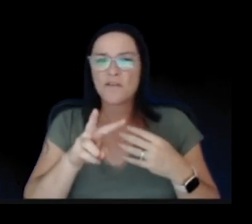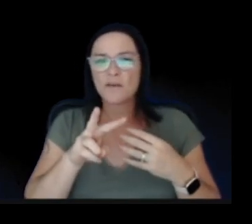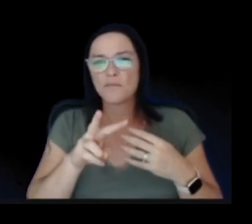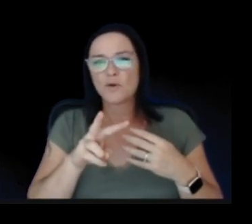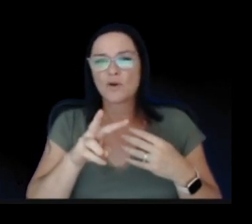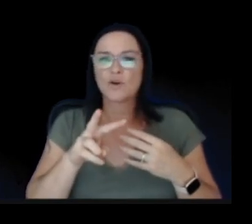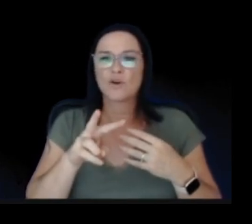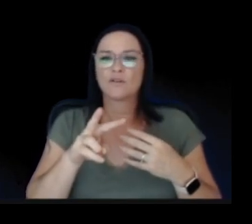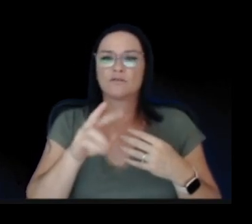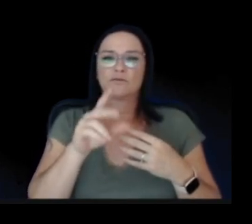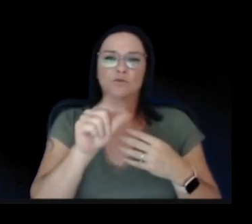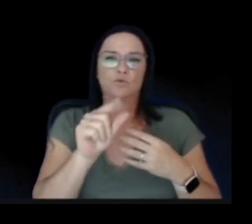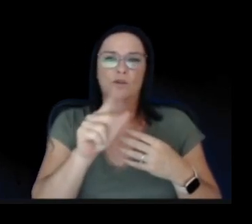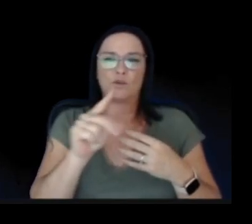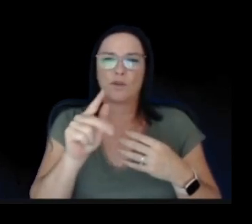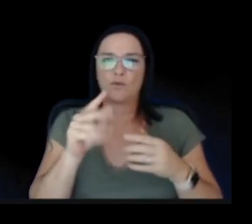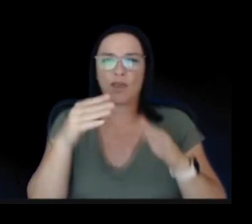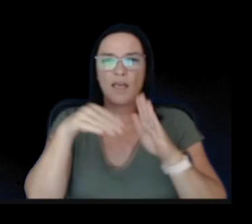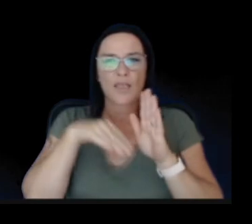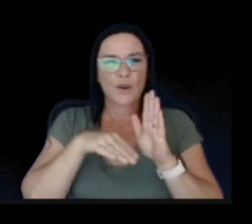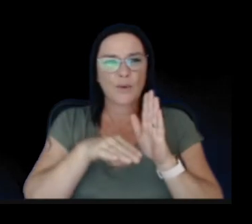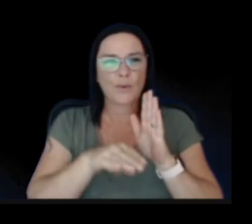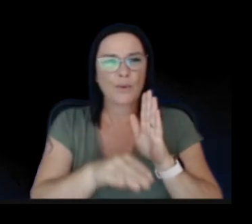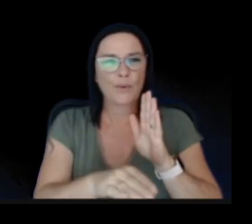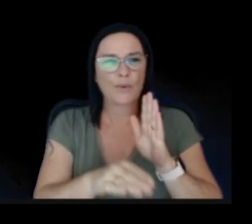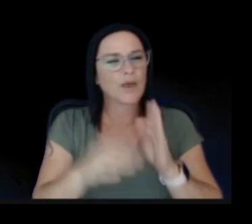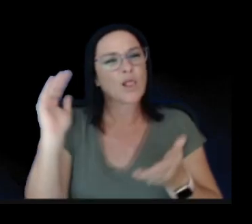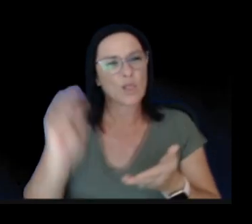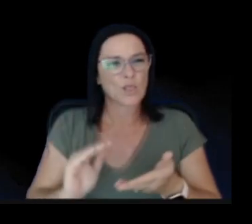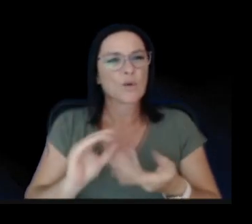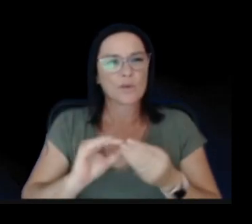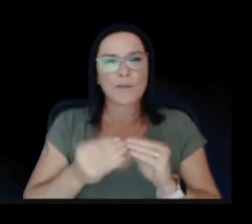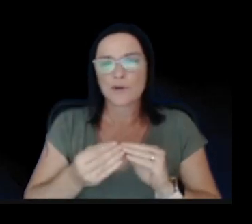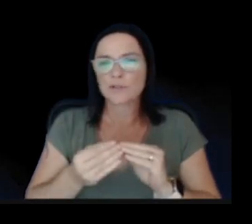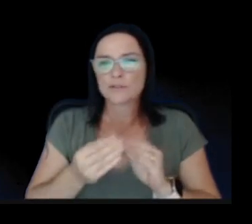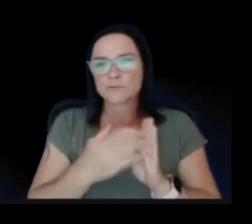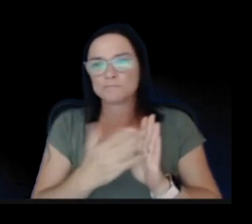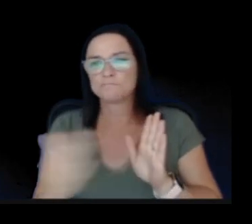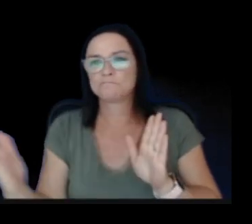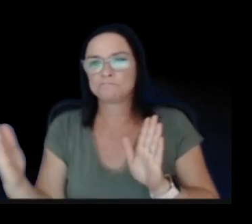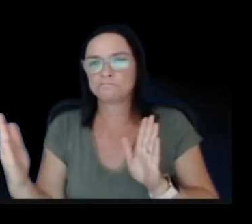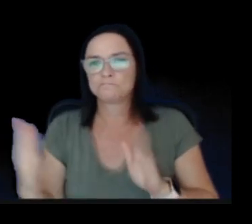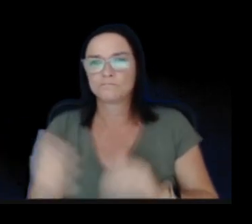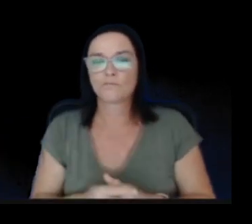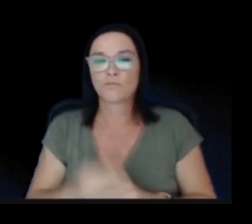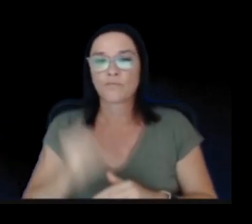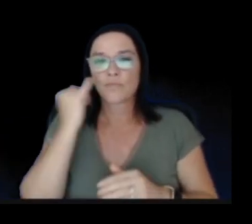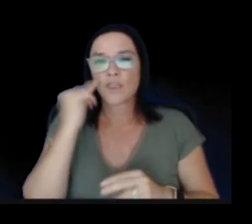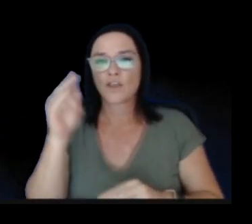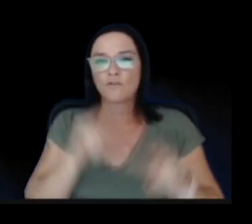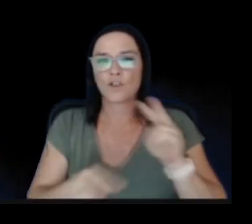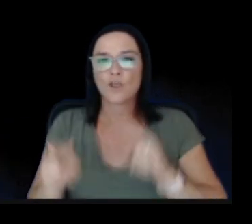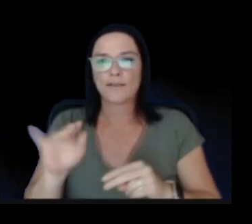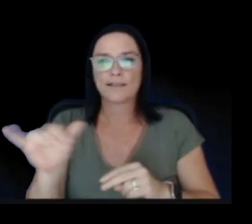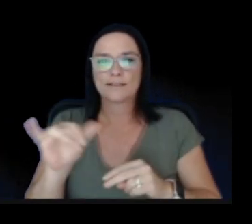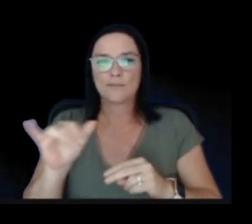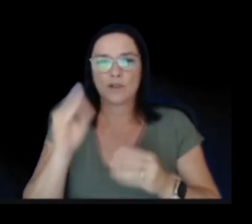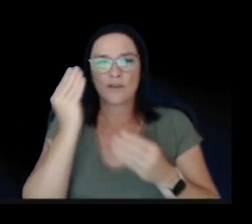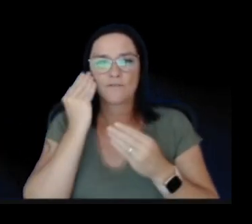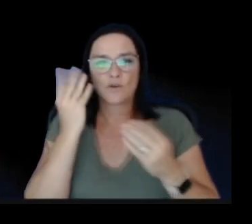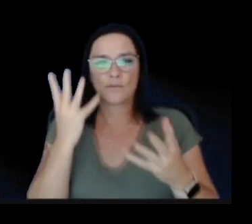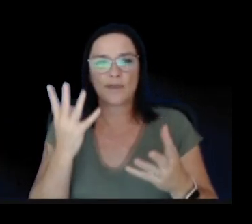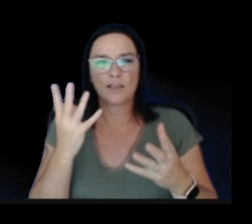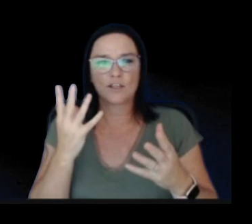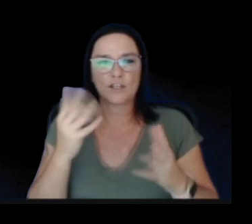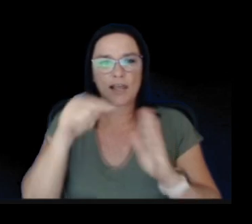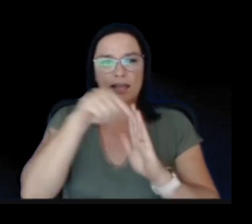And since then it's been fairly quiet, we're at low levels here at the right end of this graph. If we look at that similar data in depth